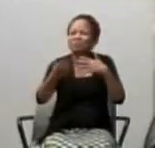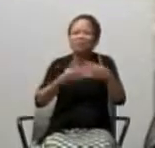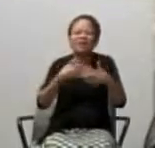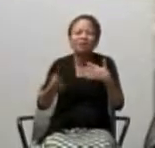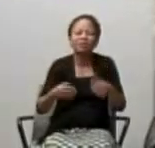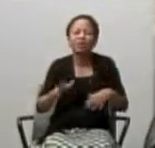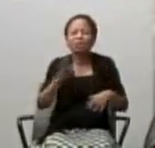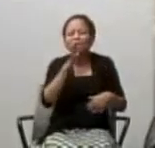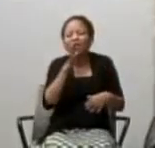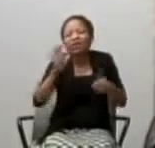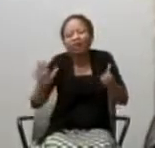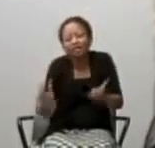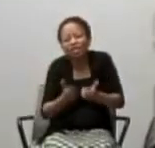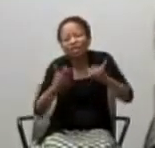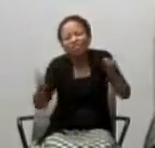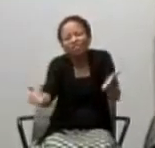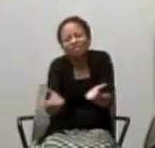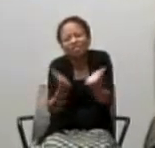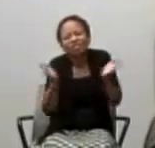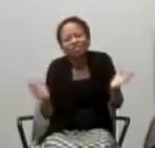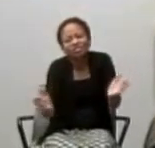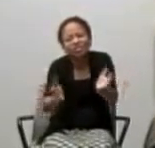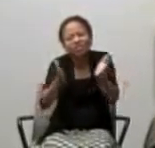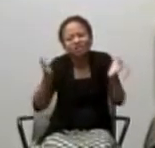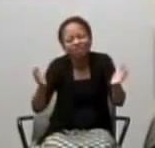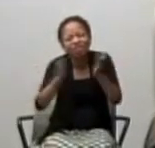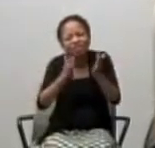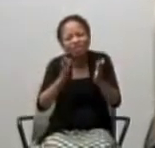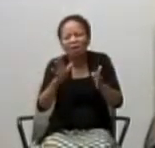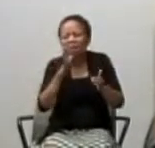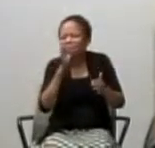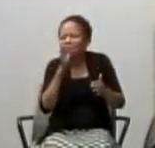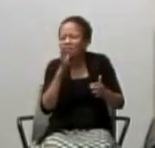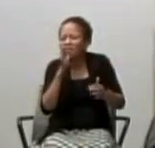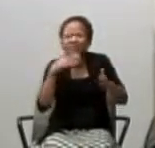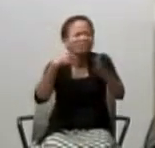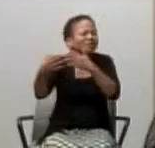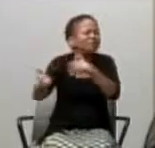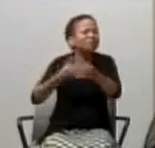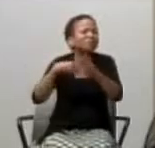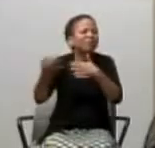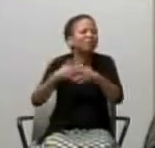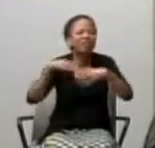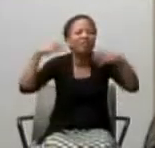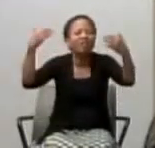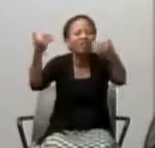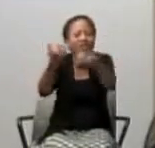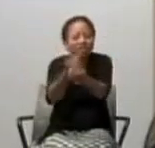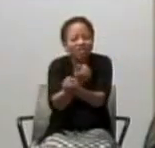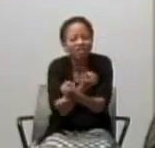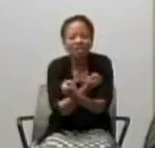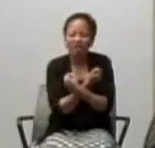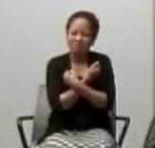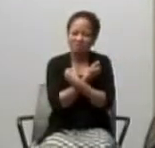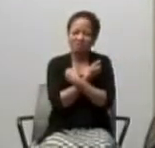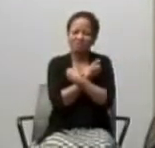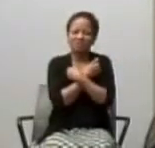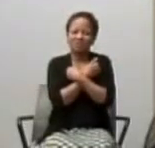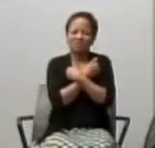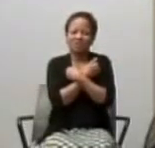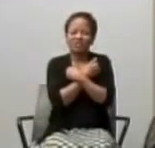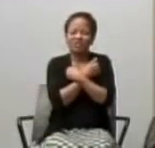let's try again. Continue to say, we love you in spite of. In a way,